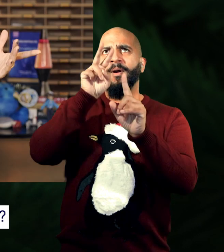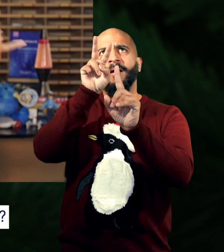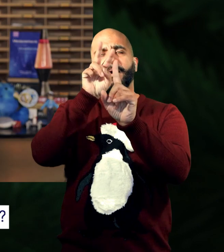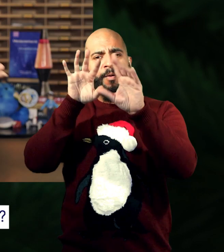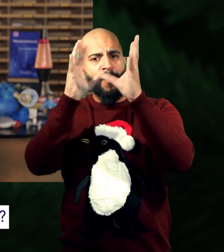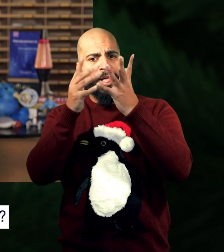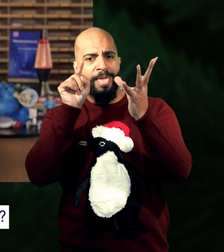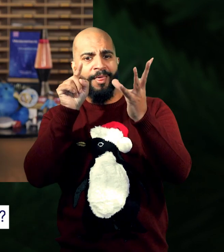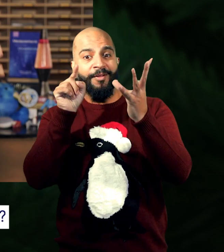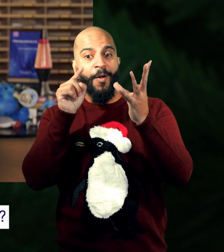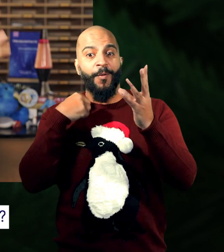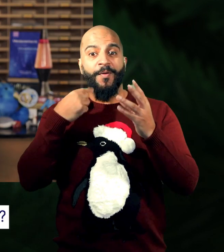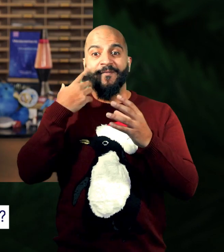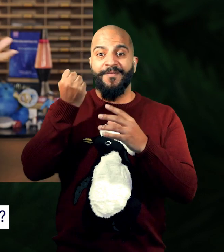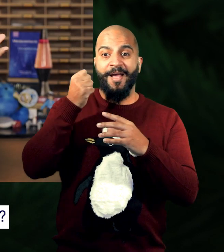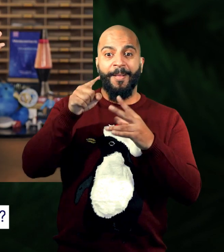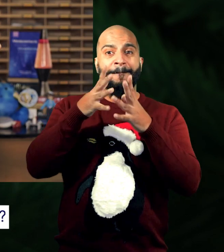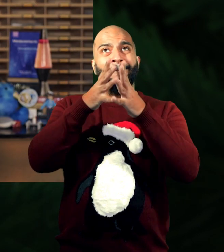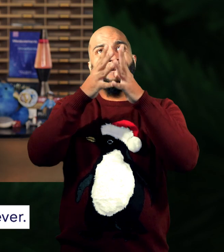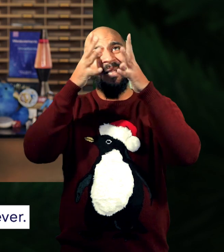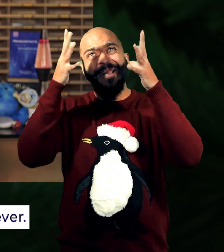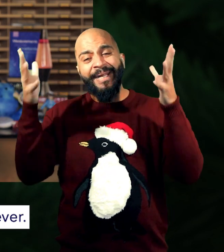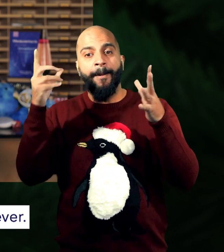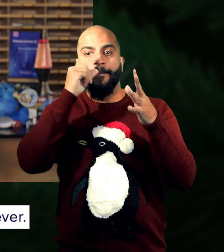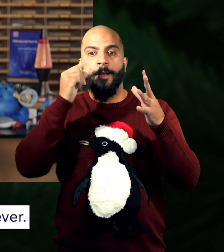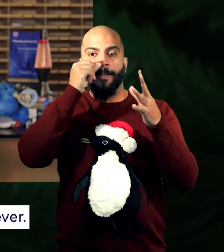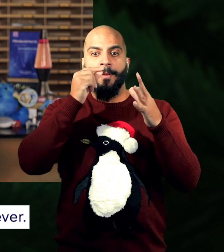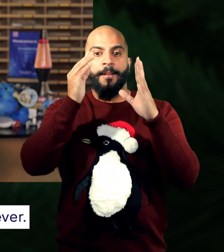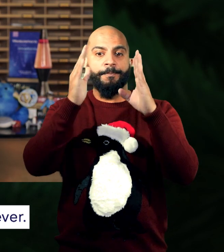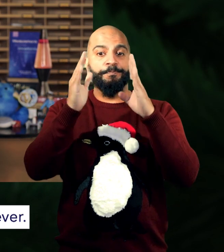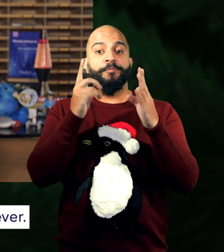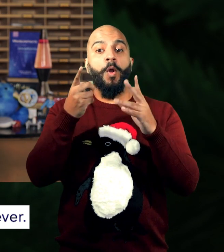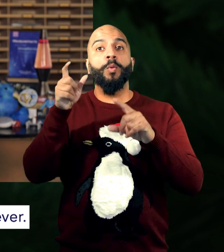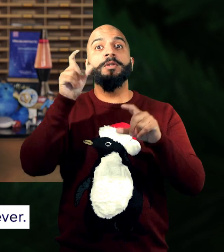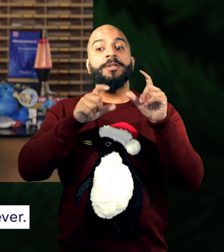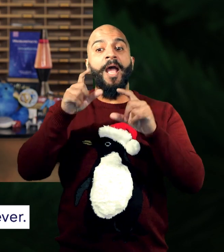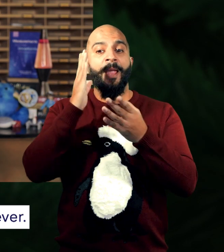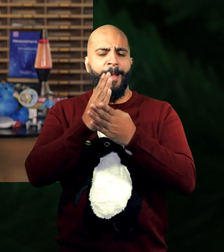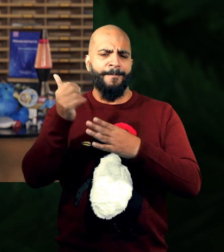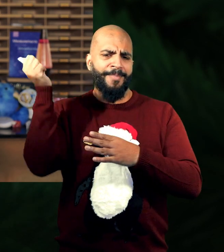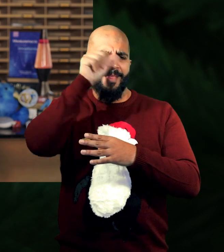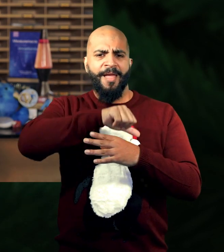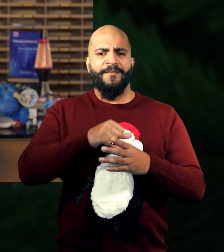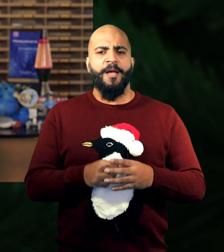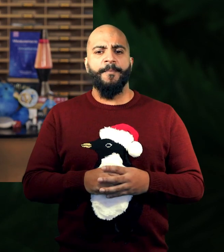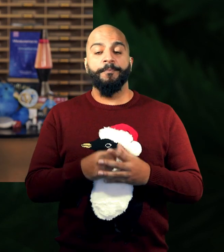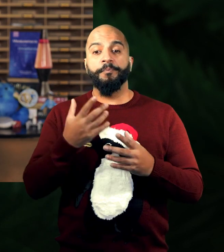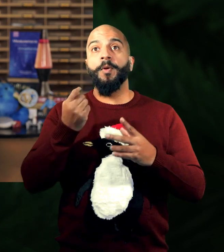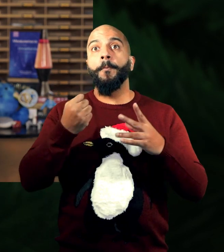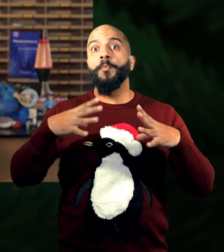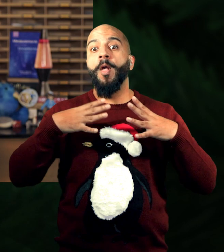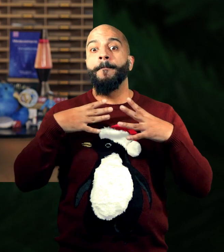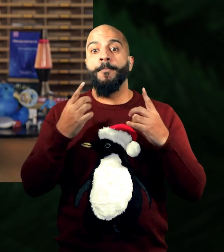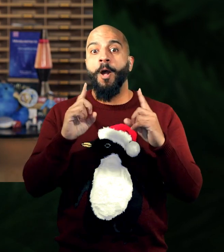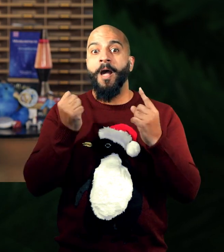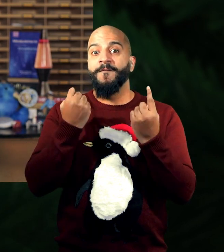So, how do we find the biggest possible distance? Well, this is where scientists did something pretty clever. Let's get some props.